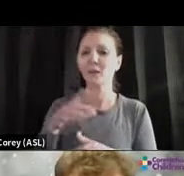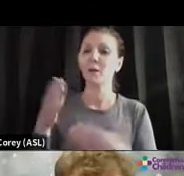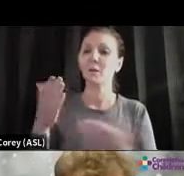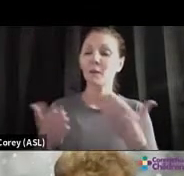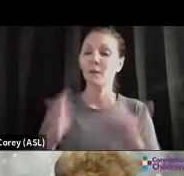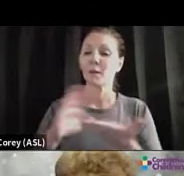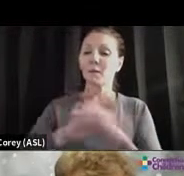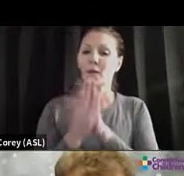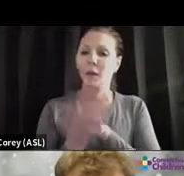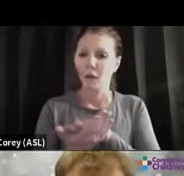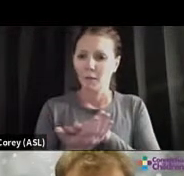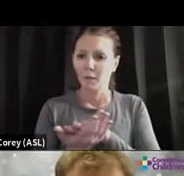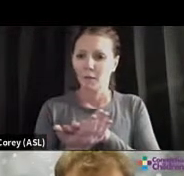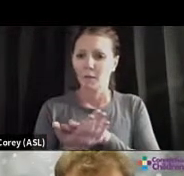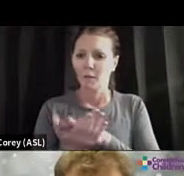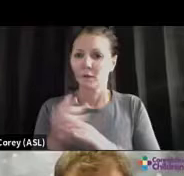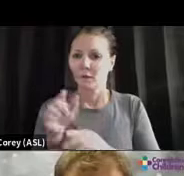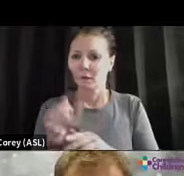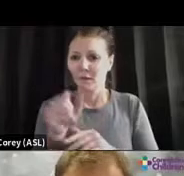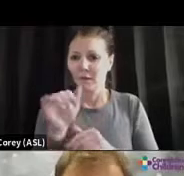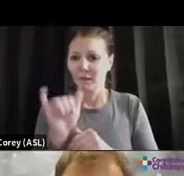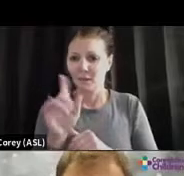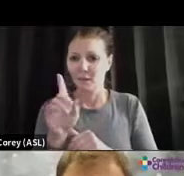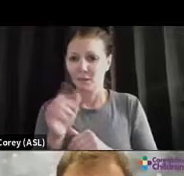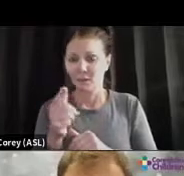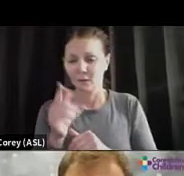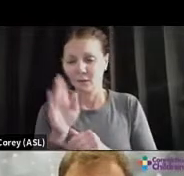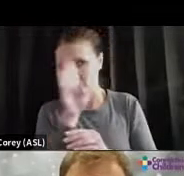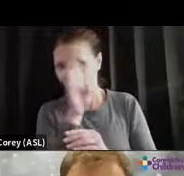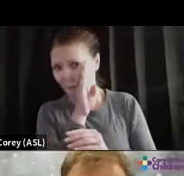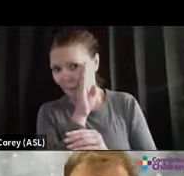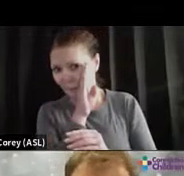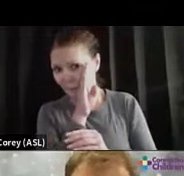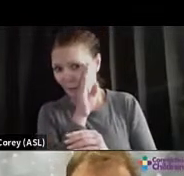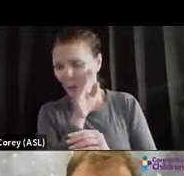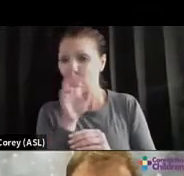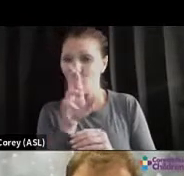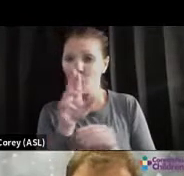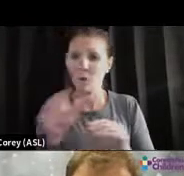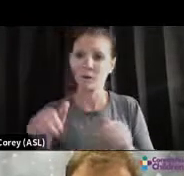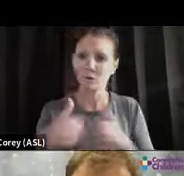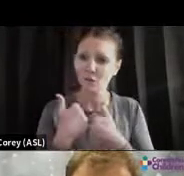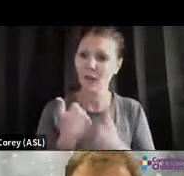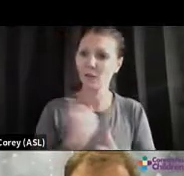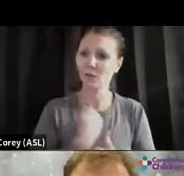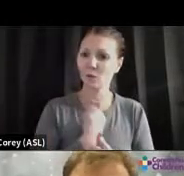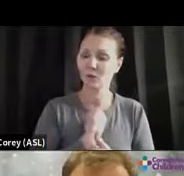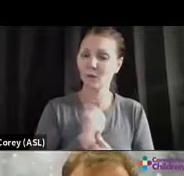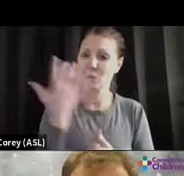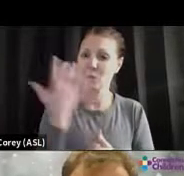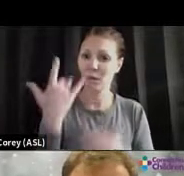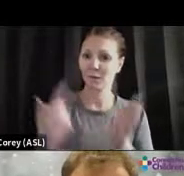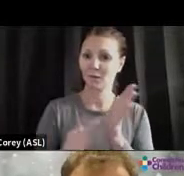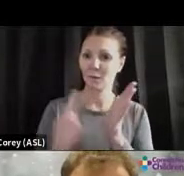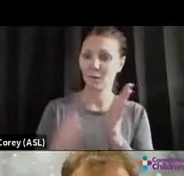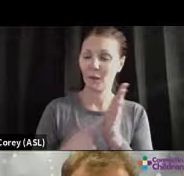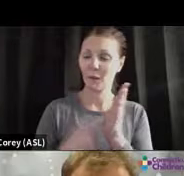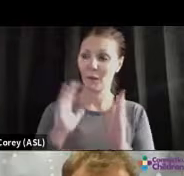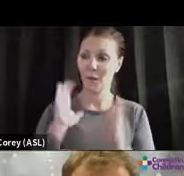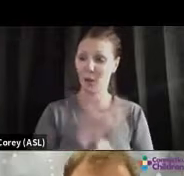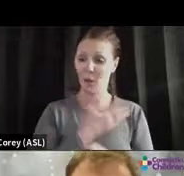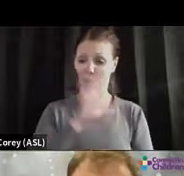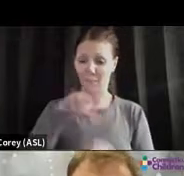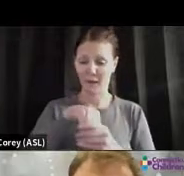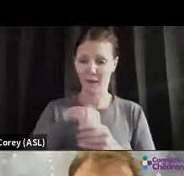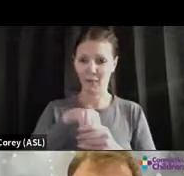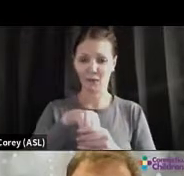of being this dog. Right? So we meet again. Or we can question and challenge ourselves because sometimes our biological programming can fool